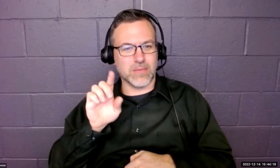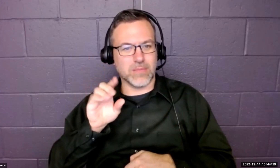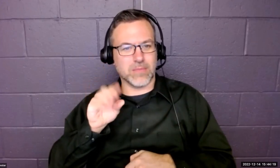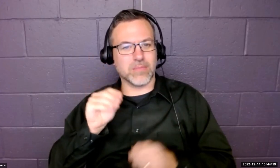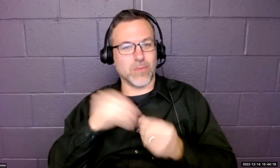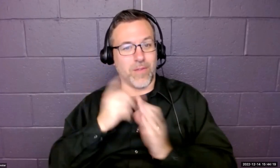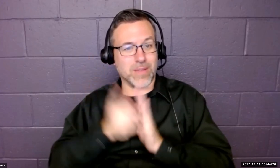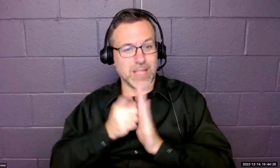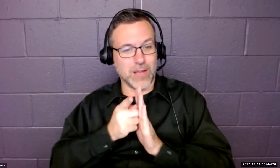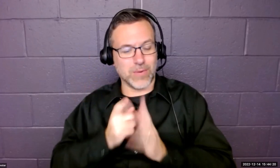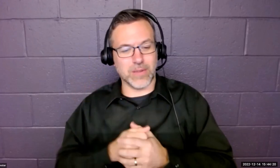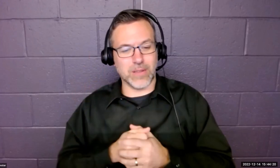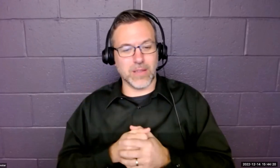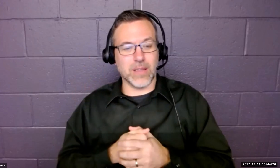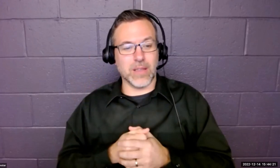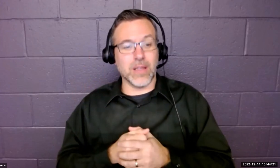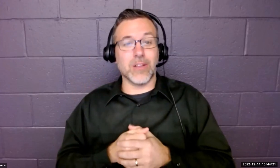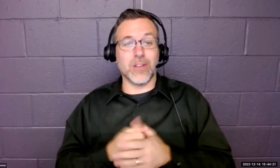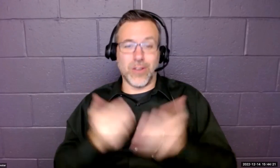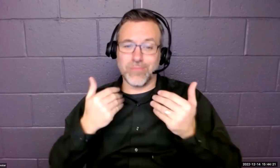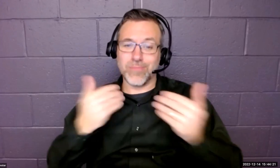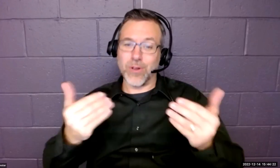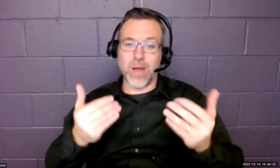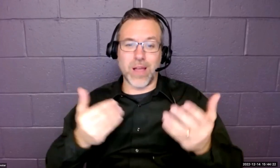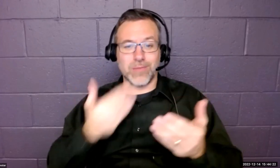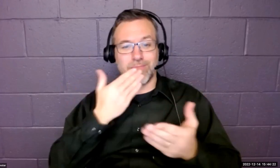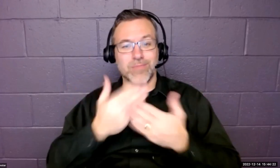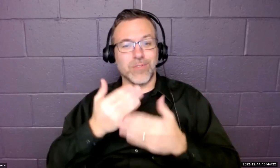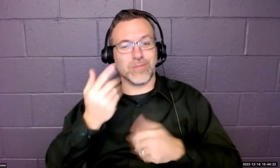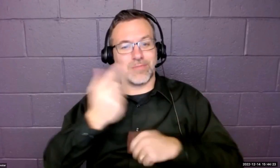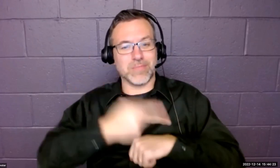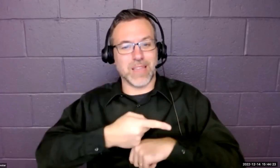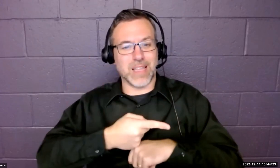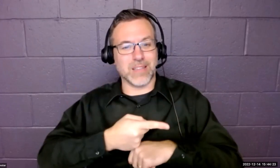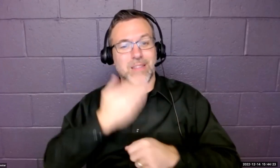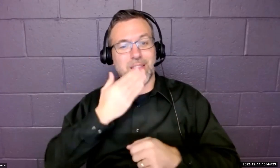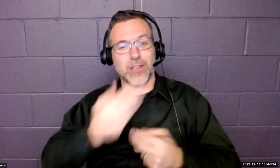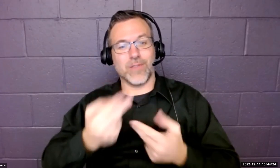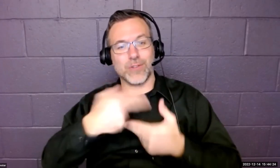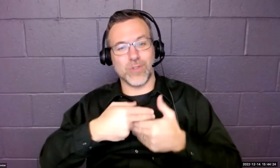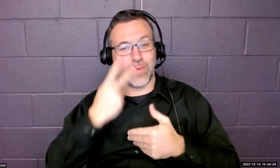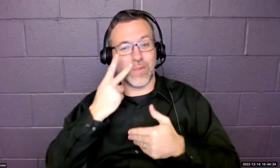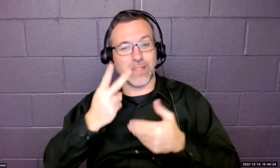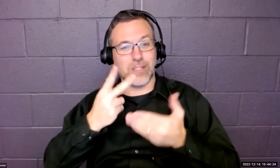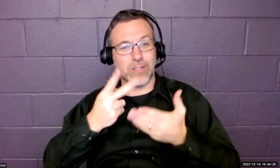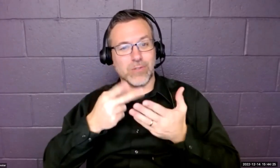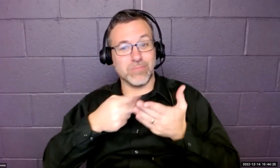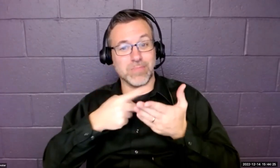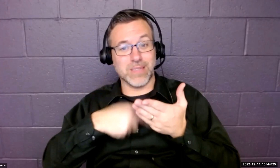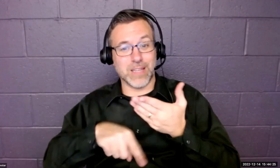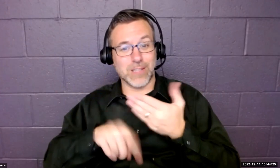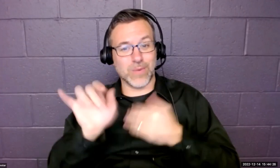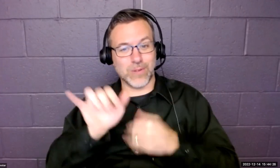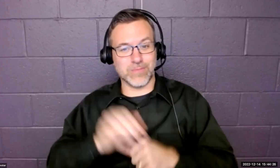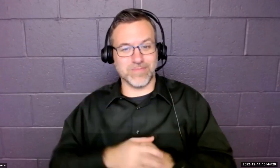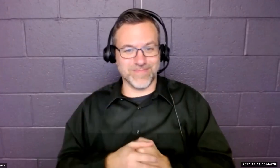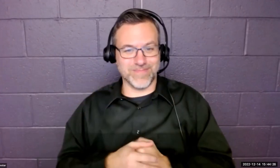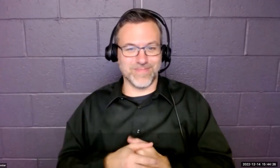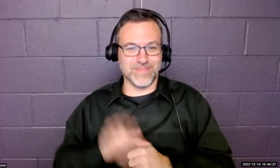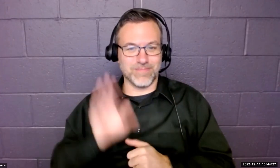All right. So go forth and conquer. Thank you for joining us. We would love to see you next week as well. Bye.